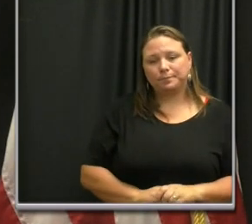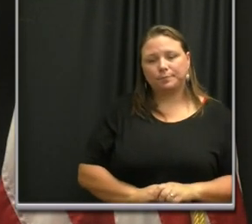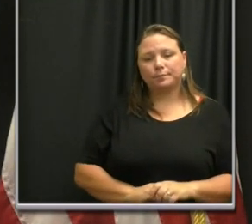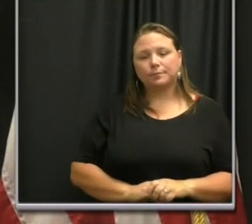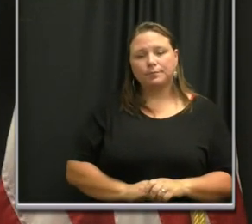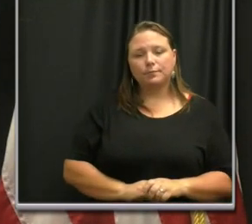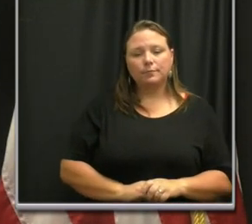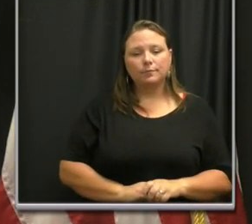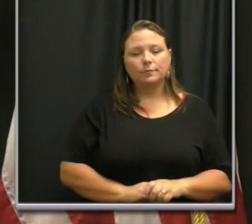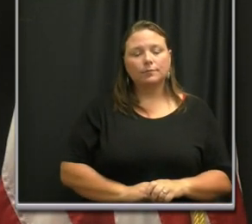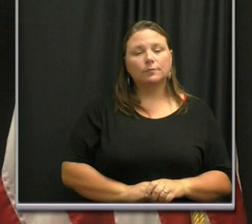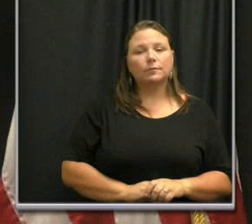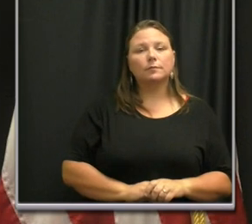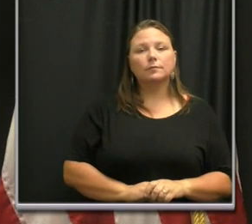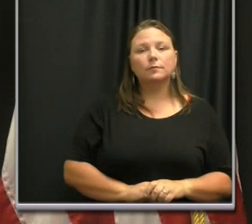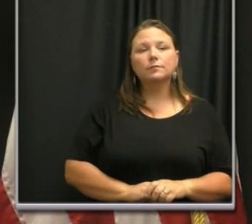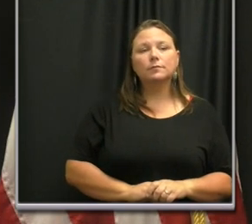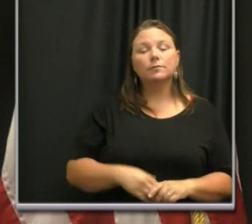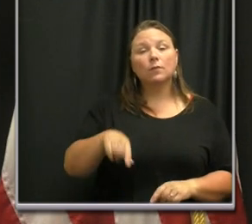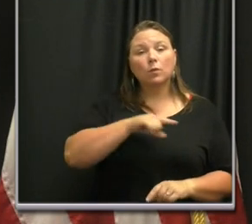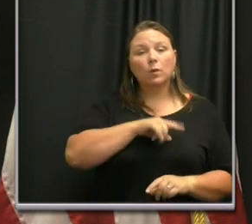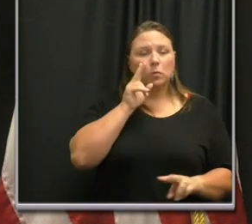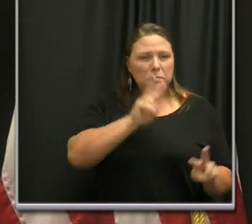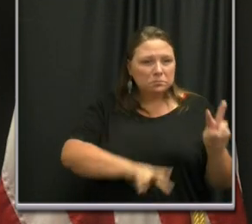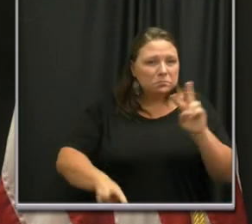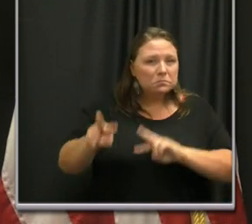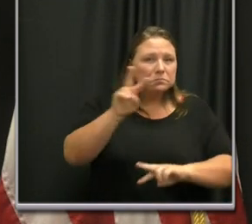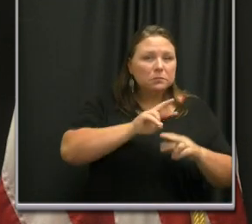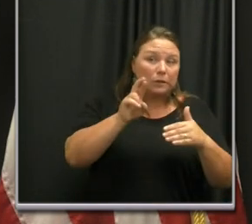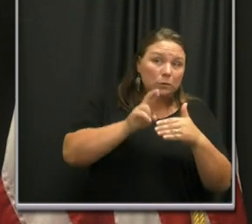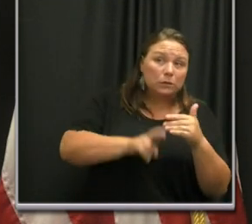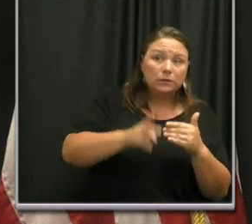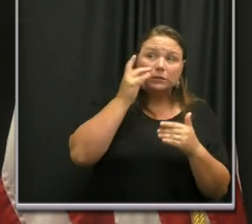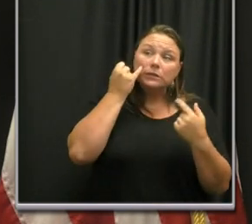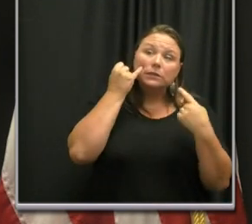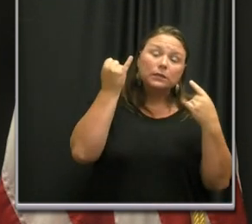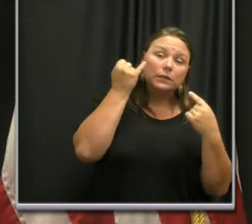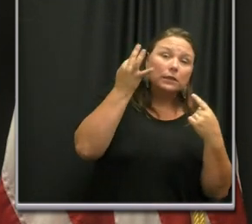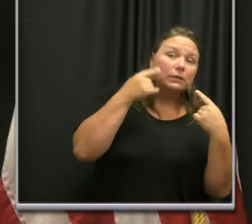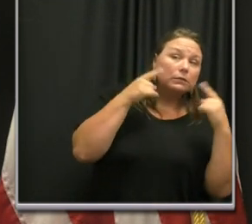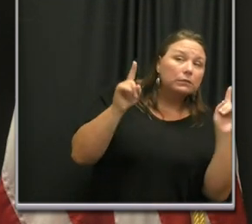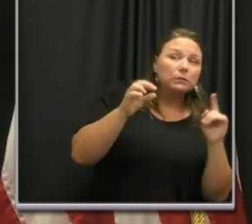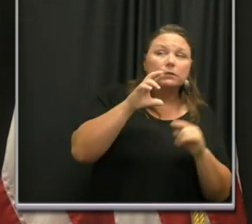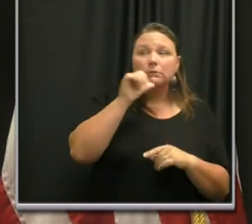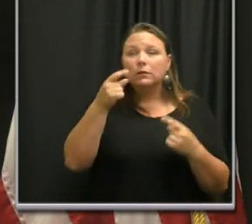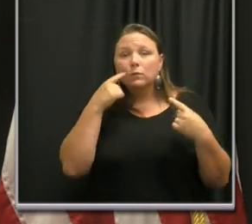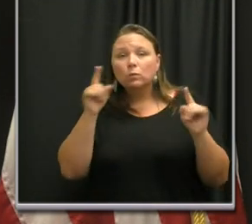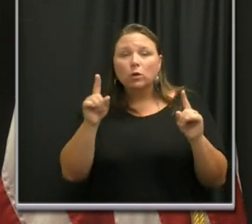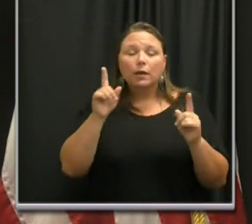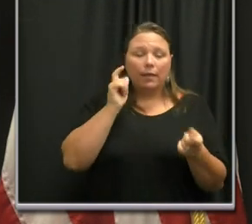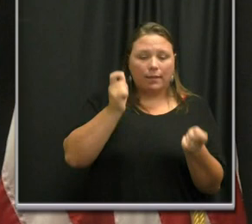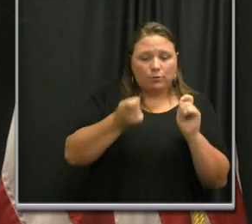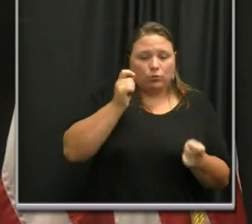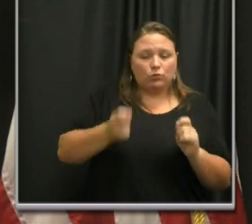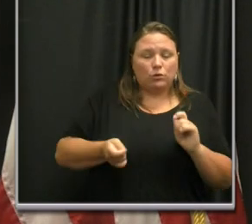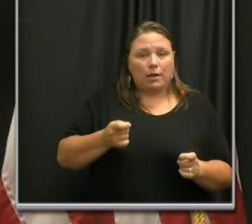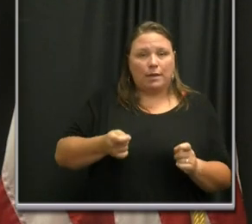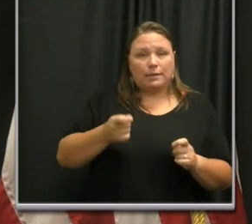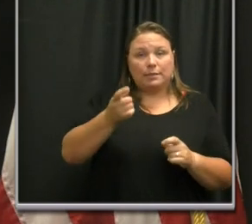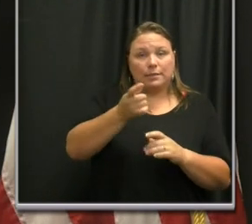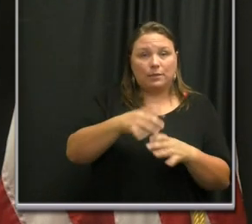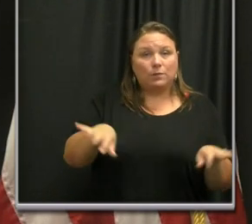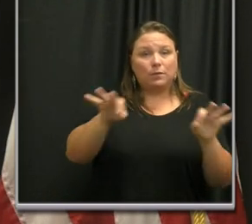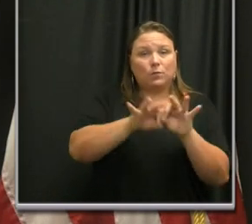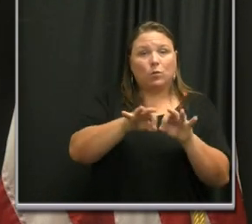And we will examine the results and look and learn and adjust as necessary to make